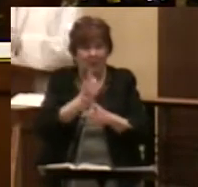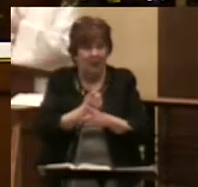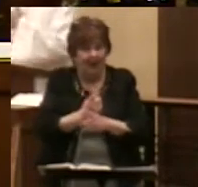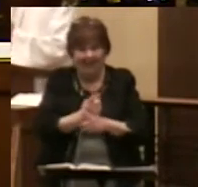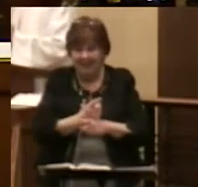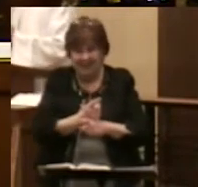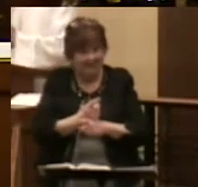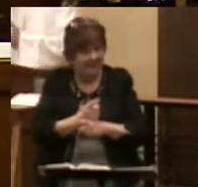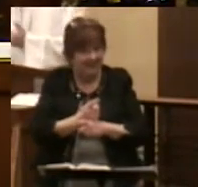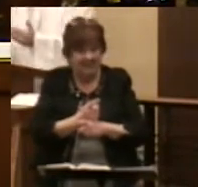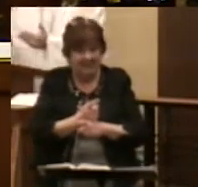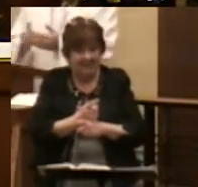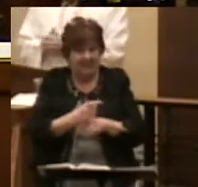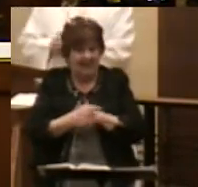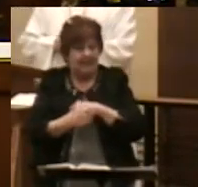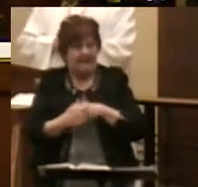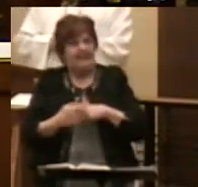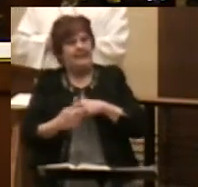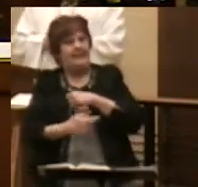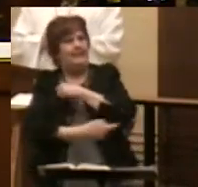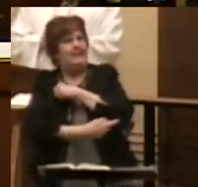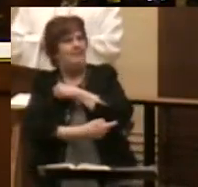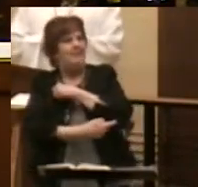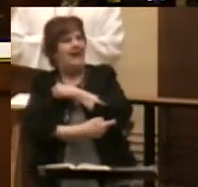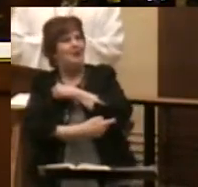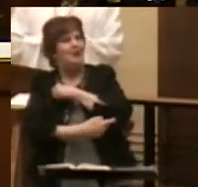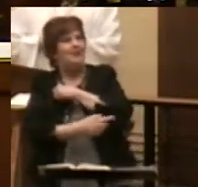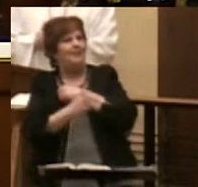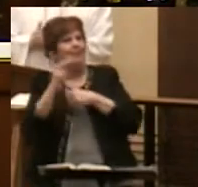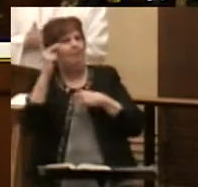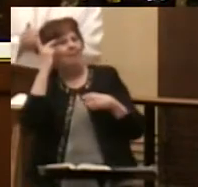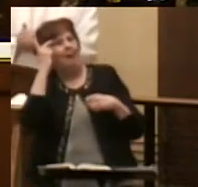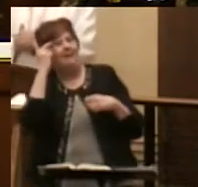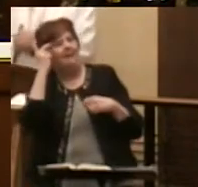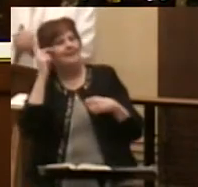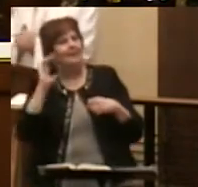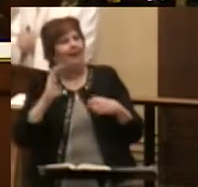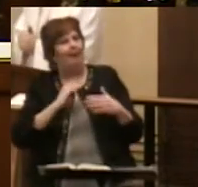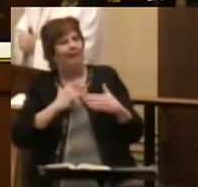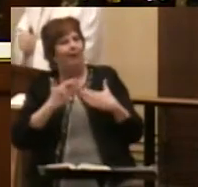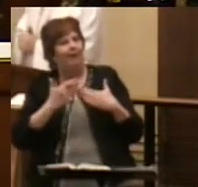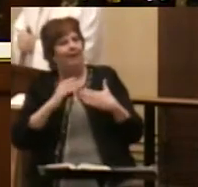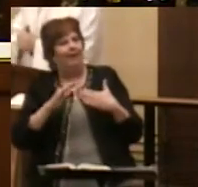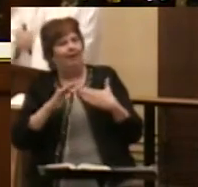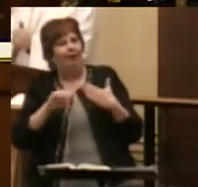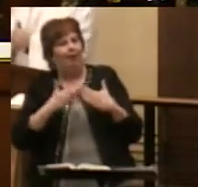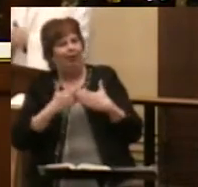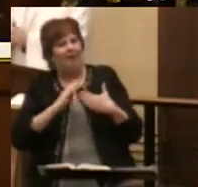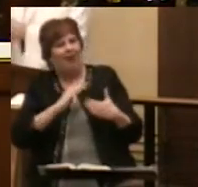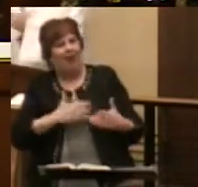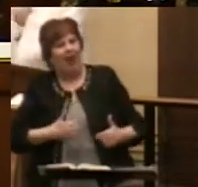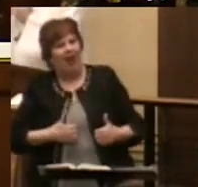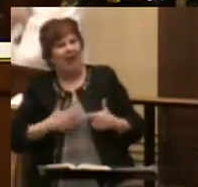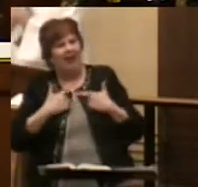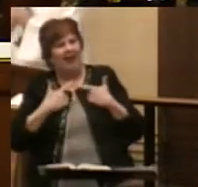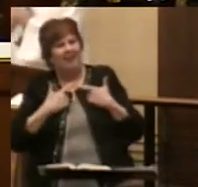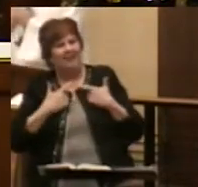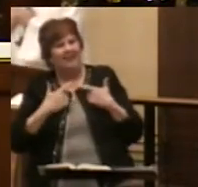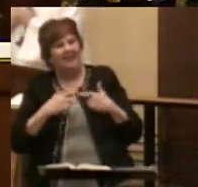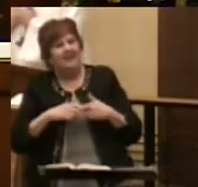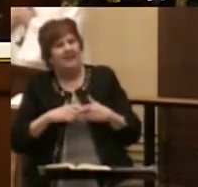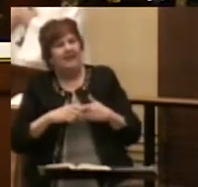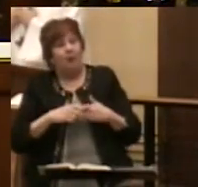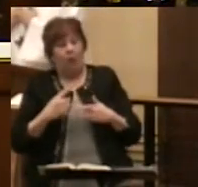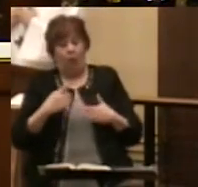The temptation, however, in politics and in pretty much every other area of our lives is to make what we think